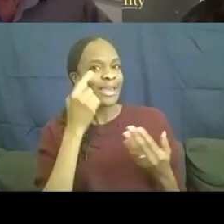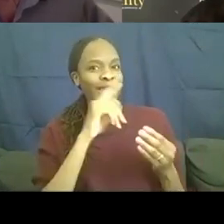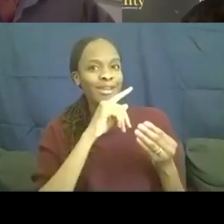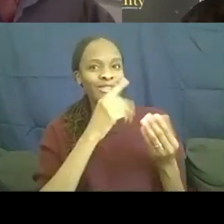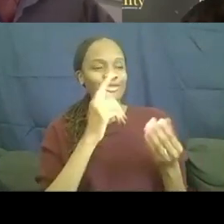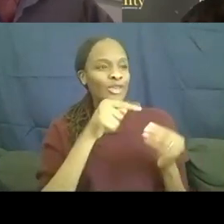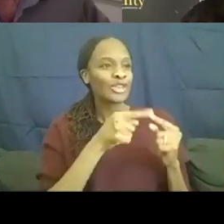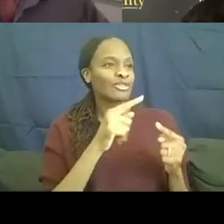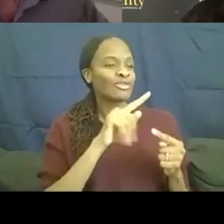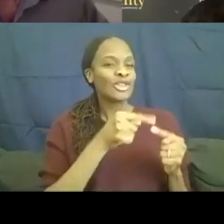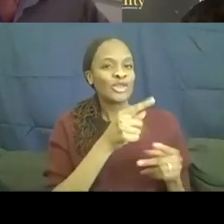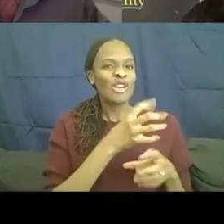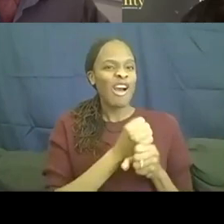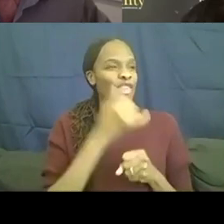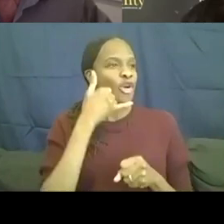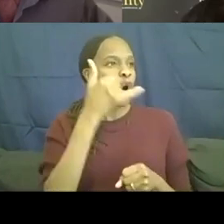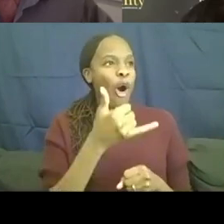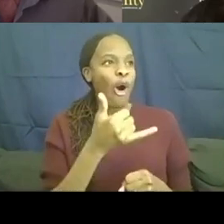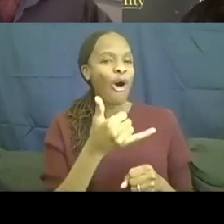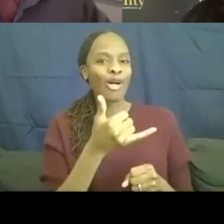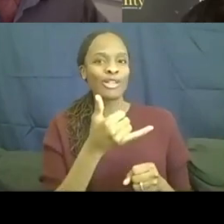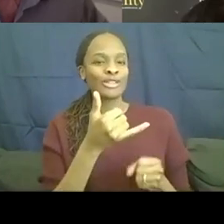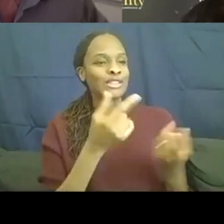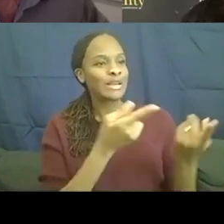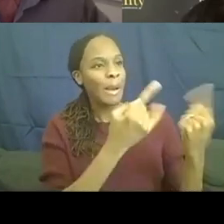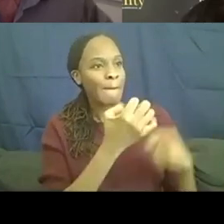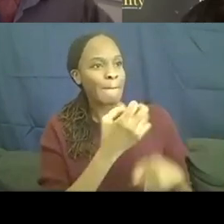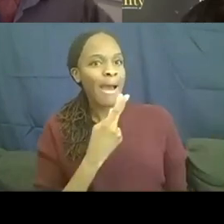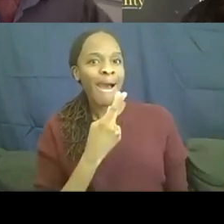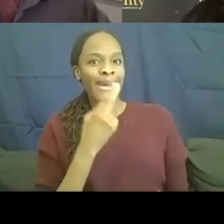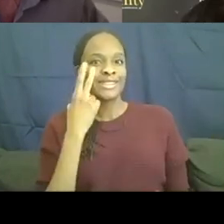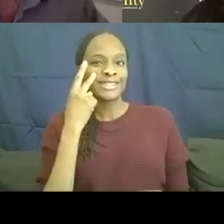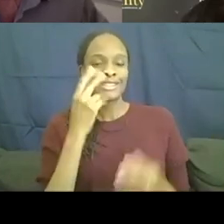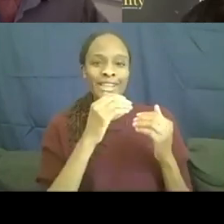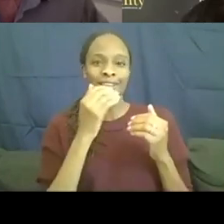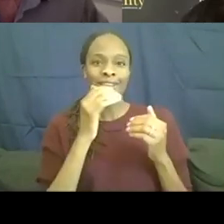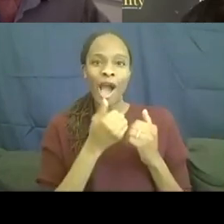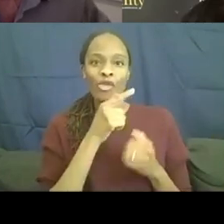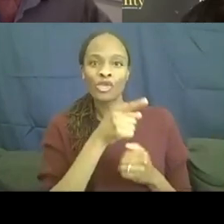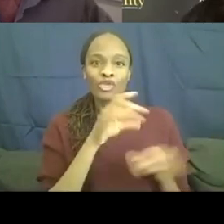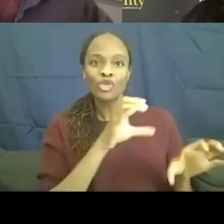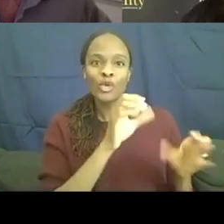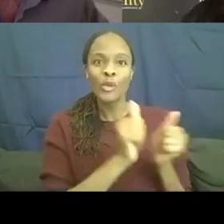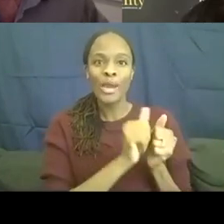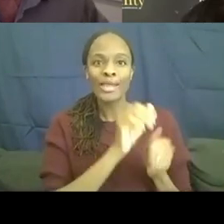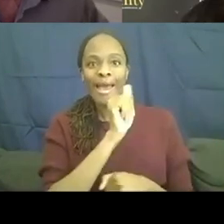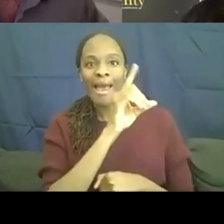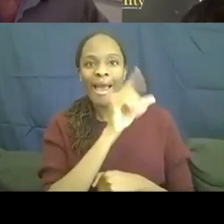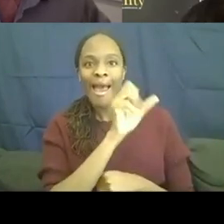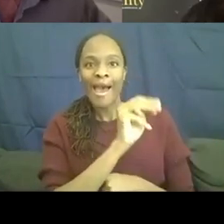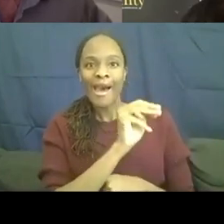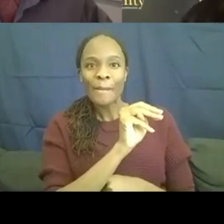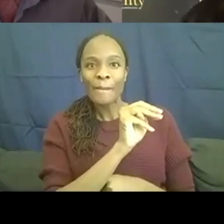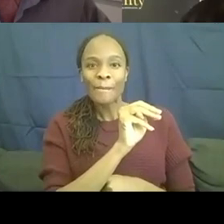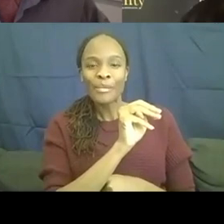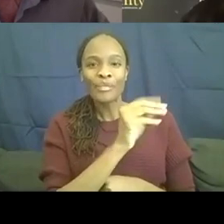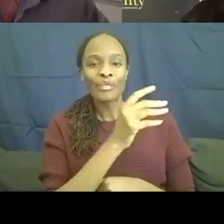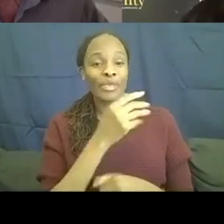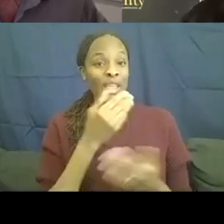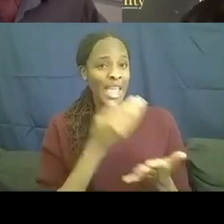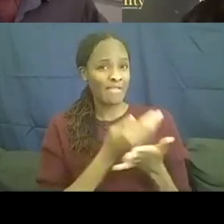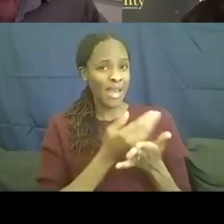and sort of see how Adam and you are doing? Um, you, I think in fact, you've